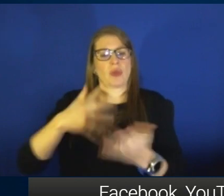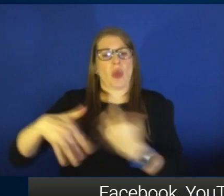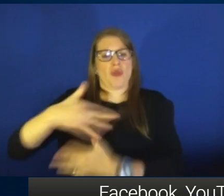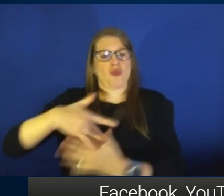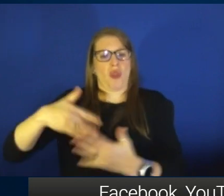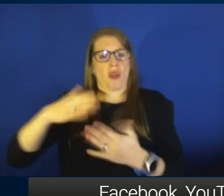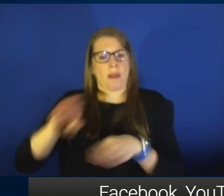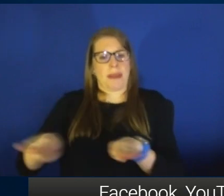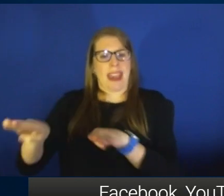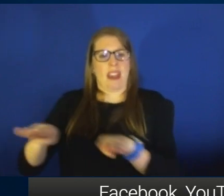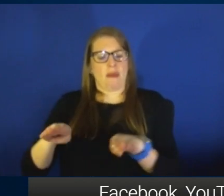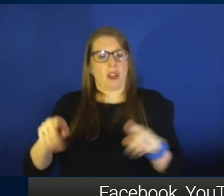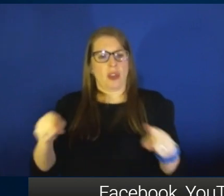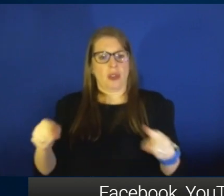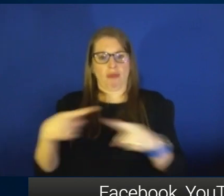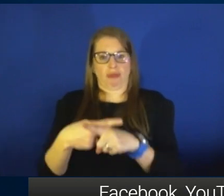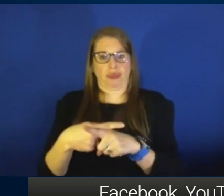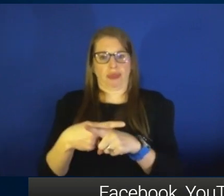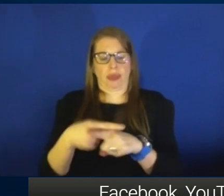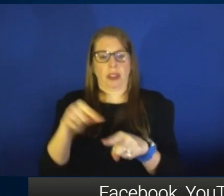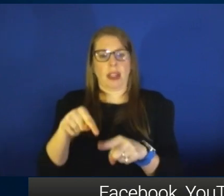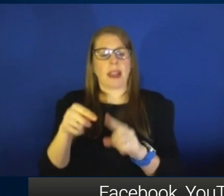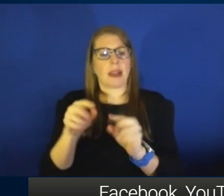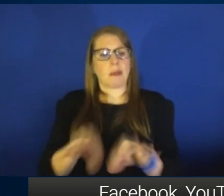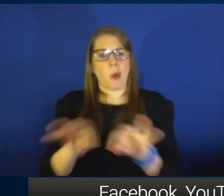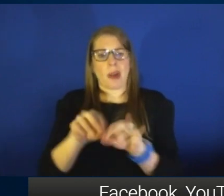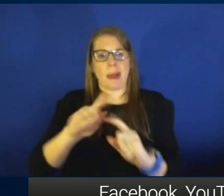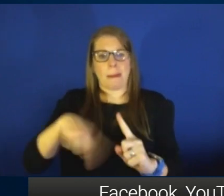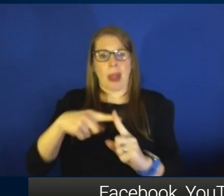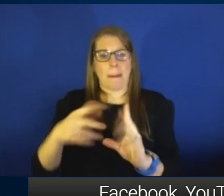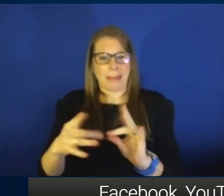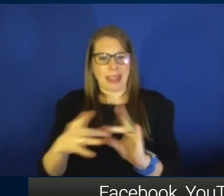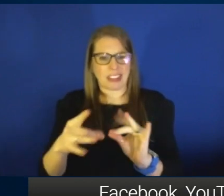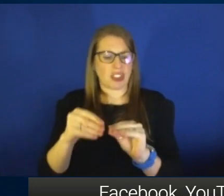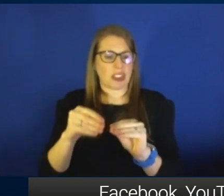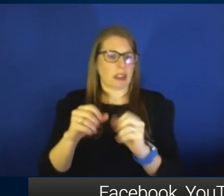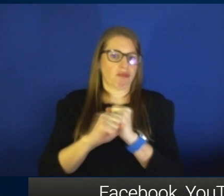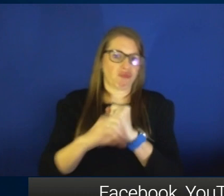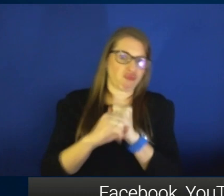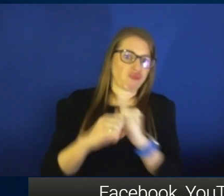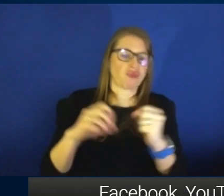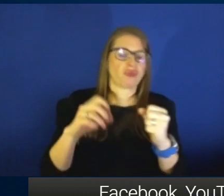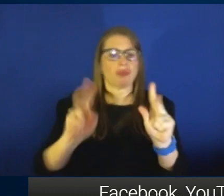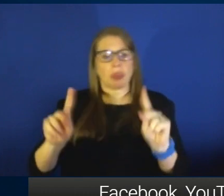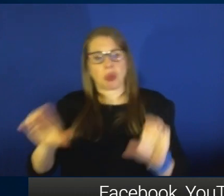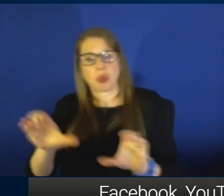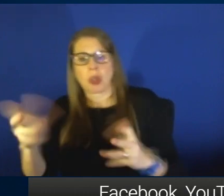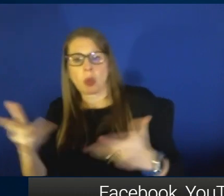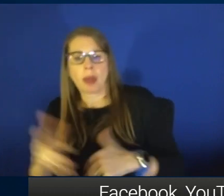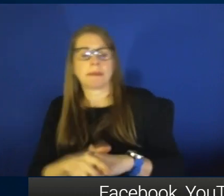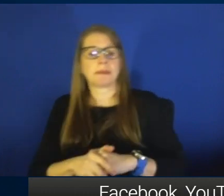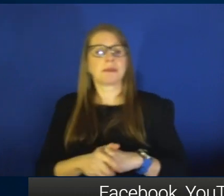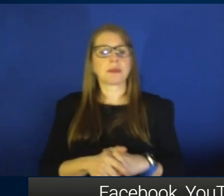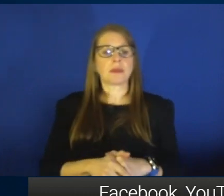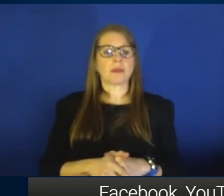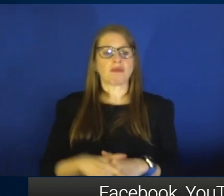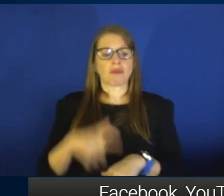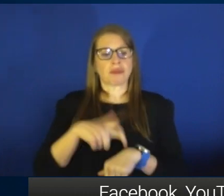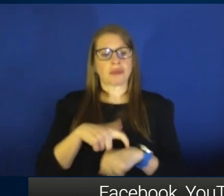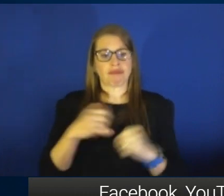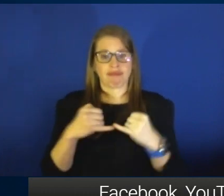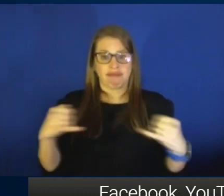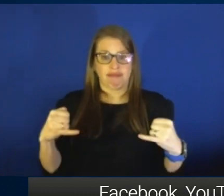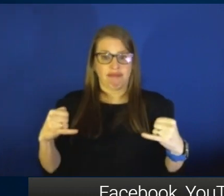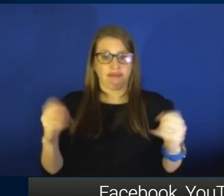you know, it's important about messaging and what are people doing. And so the graph that we're showing here is sort of a timeline so that you can